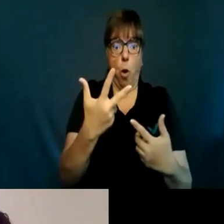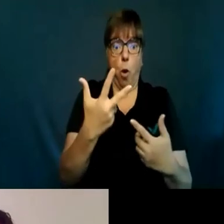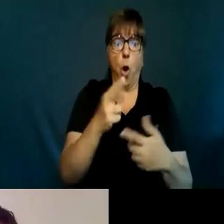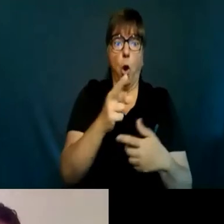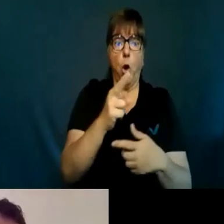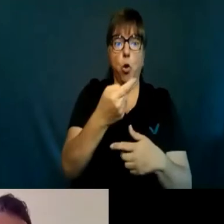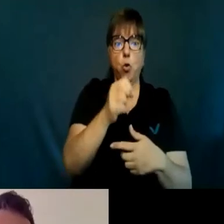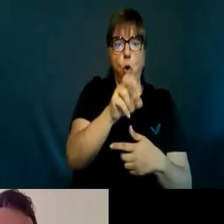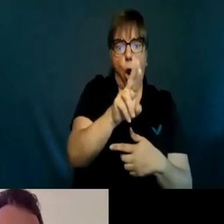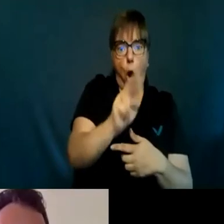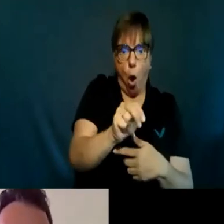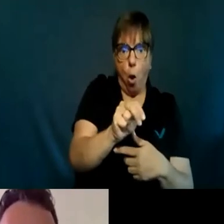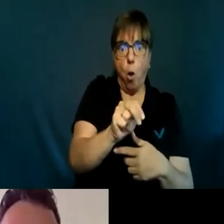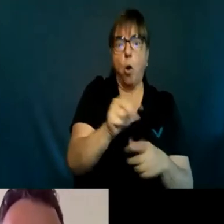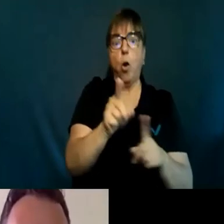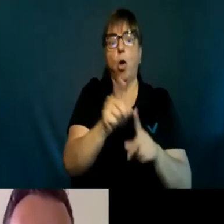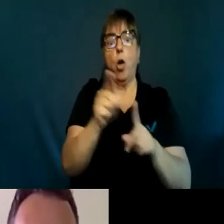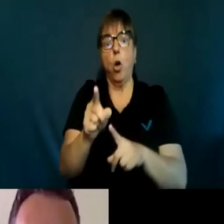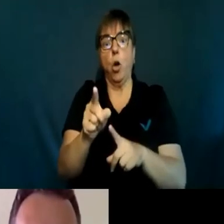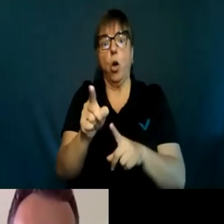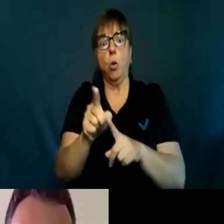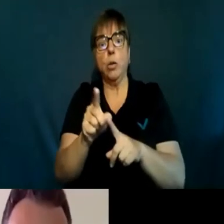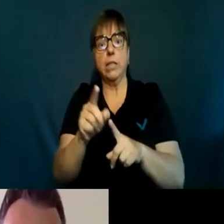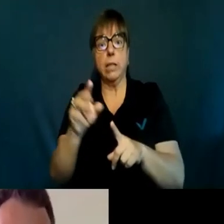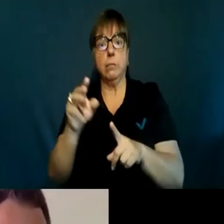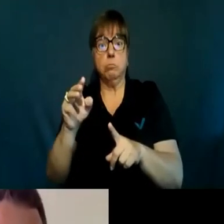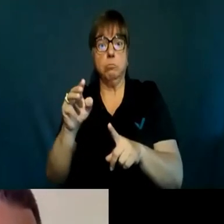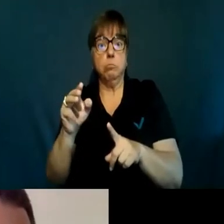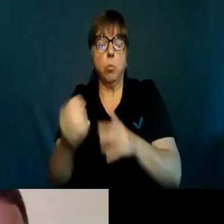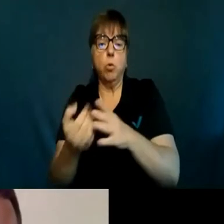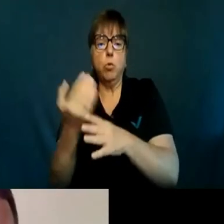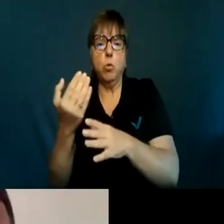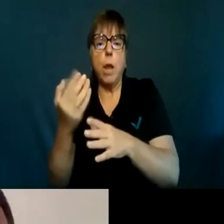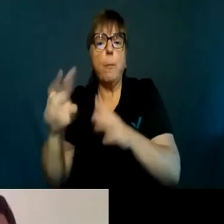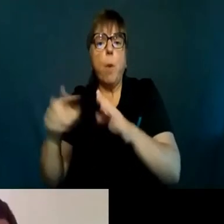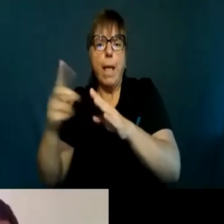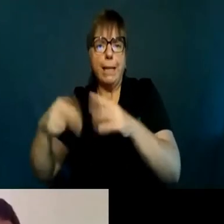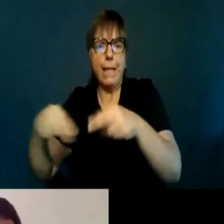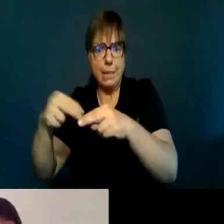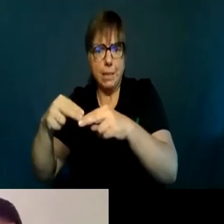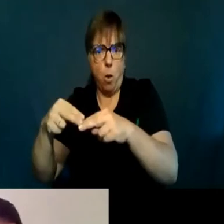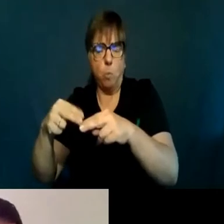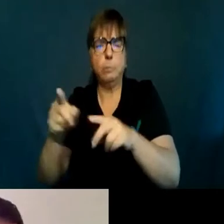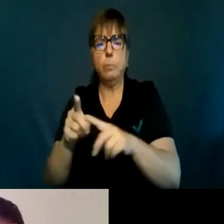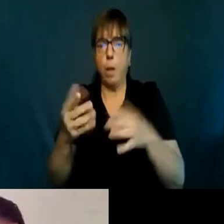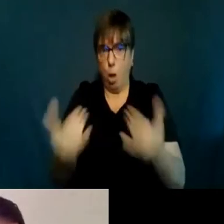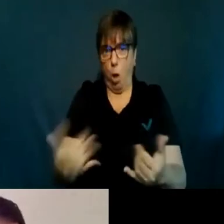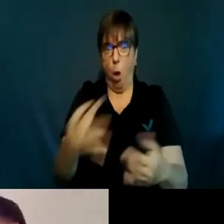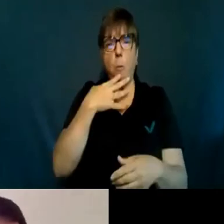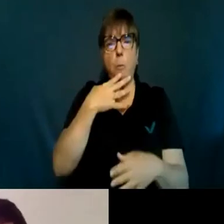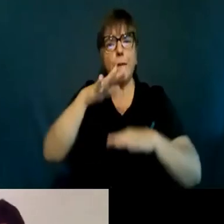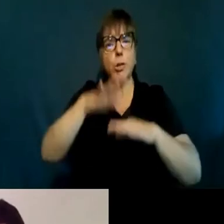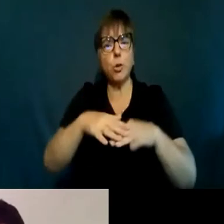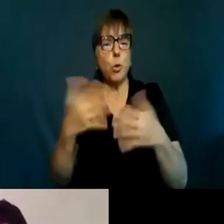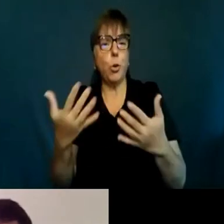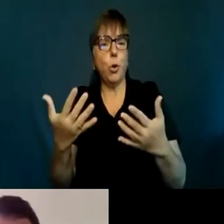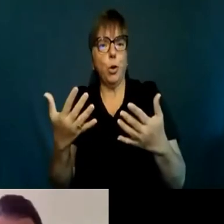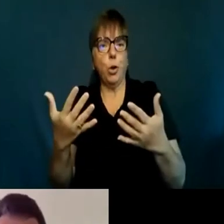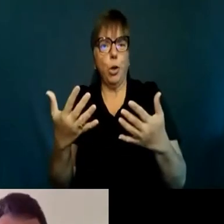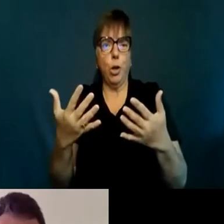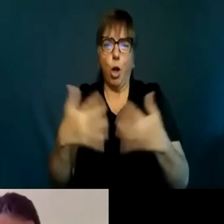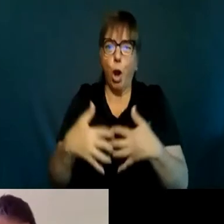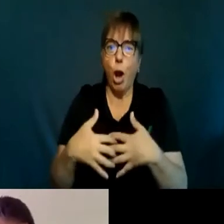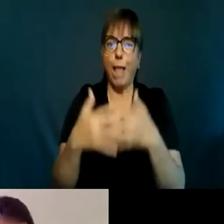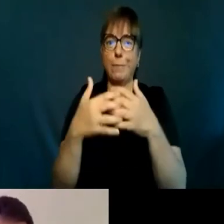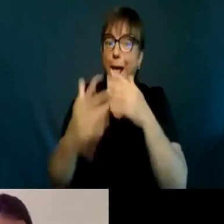Huron-Wendat, the Odinoshawni, and the Mississauga, the New Credit, First Nations. We are talking about the release of a world that